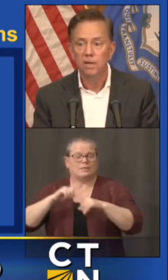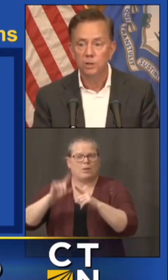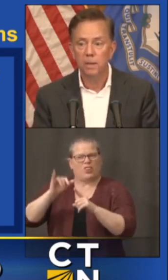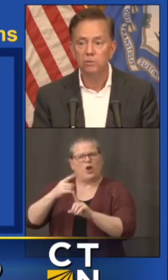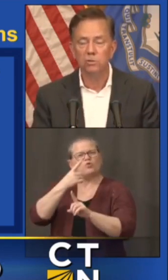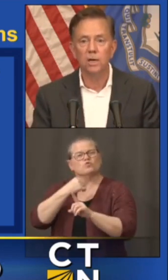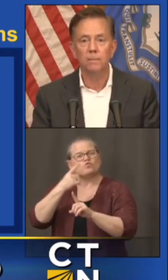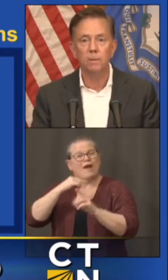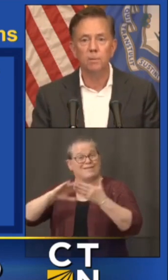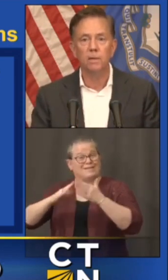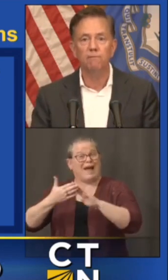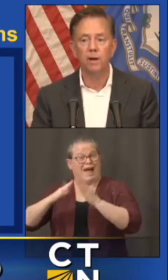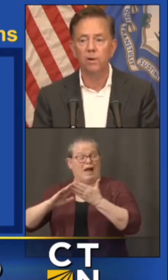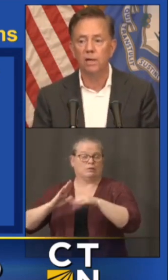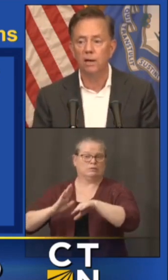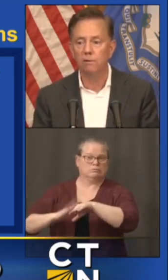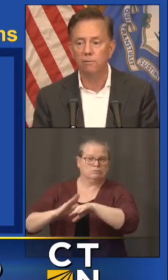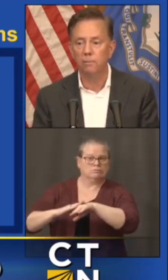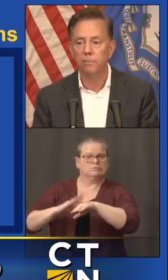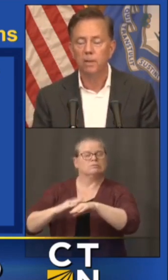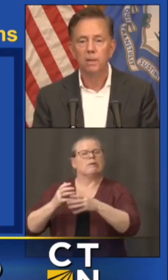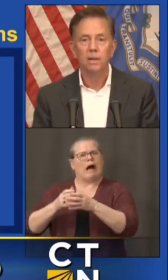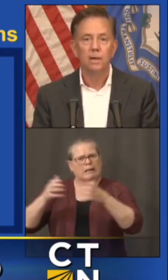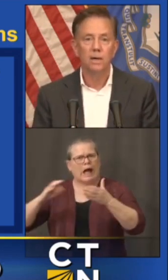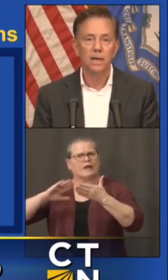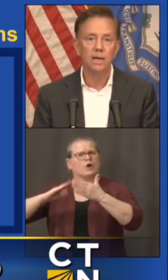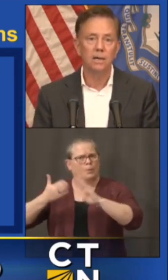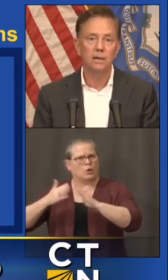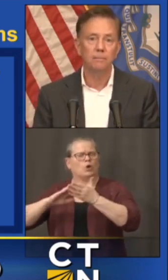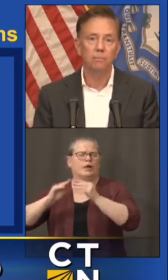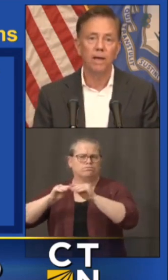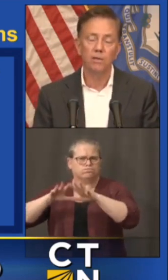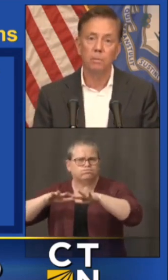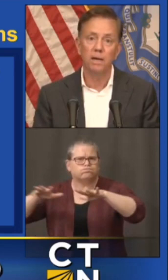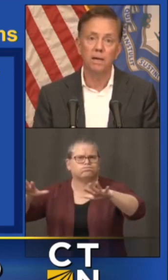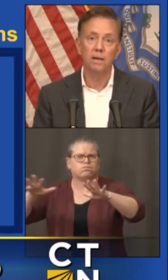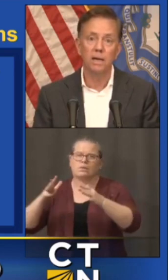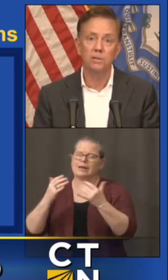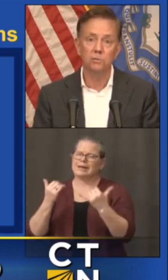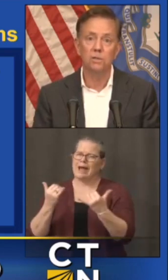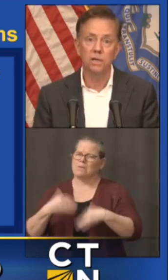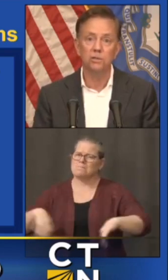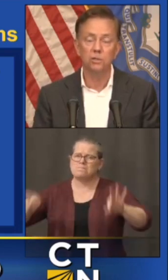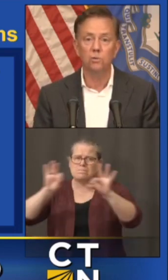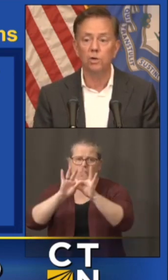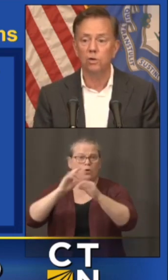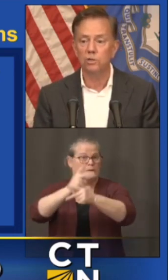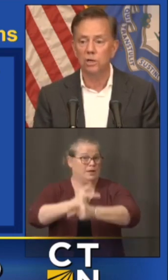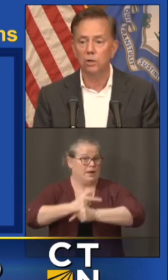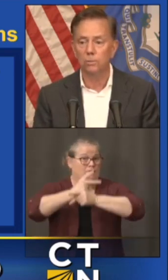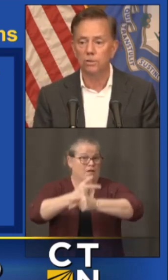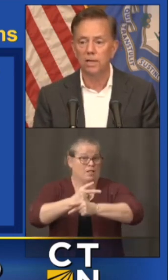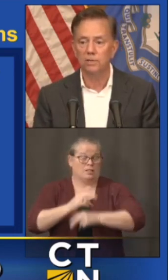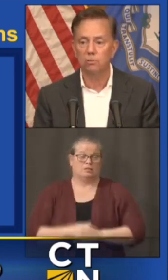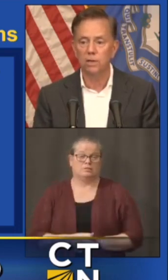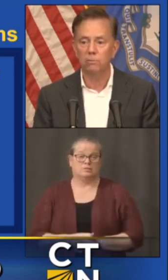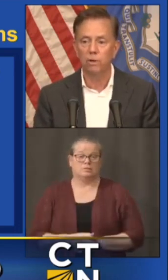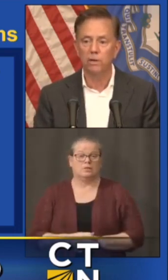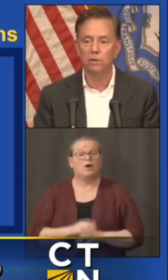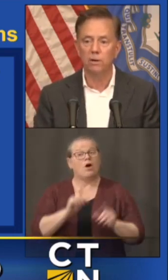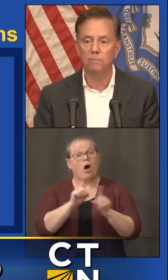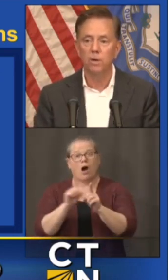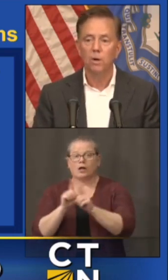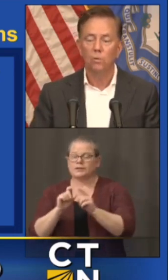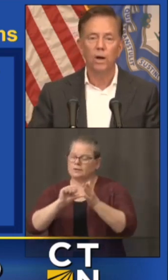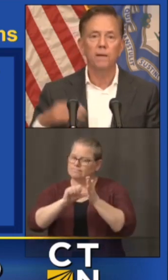special time to be very careful again we have to pay extra attention to our nursing homes that's why